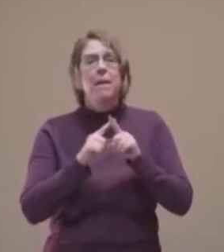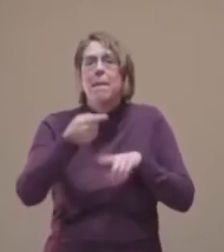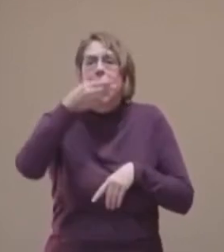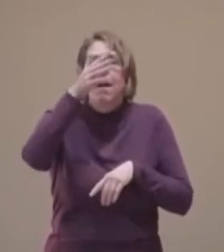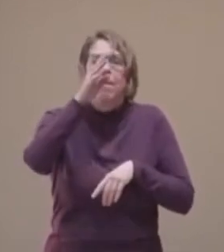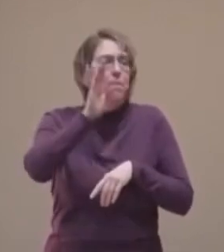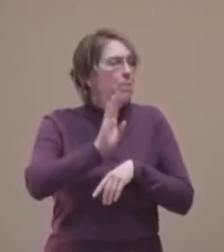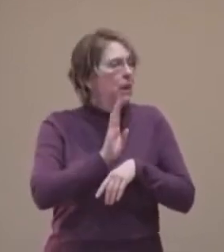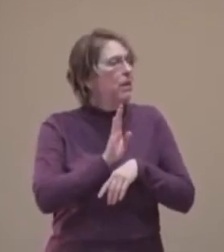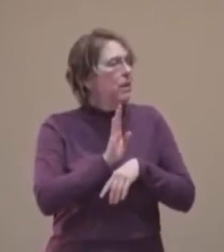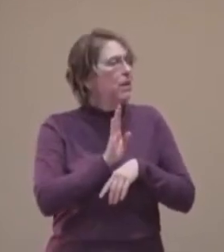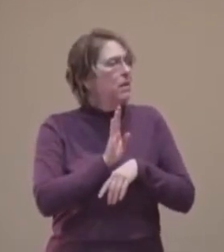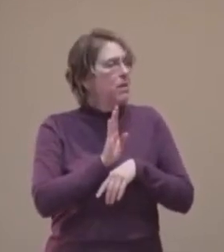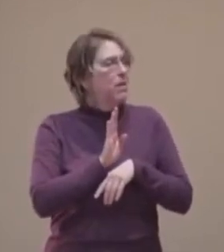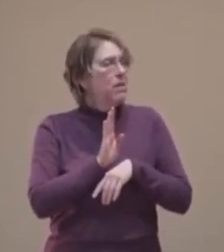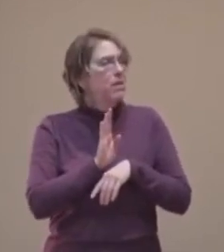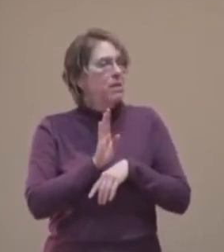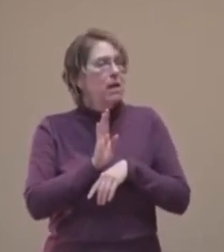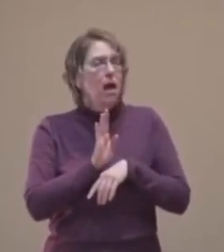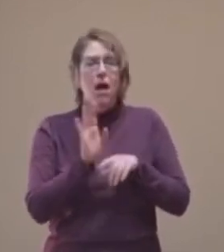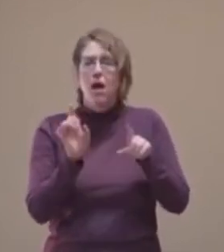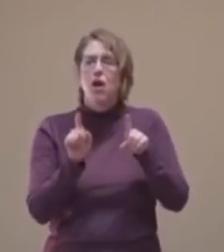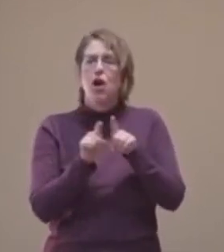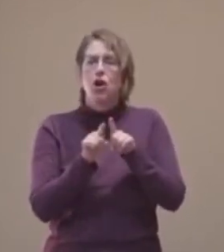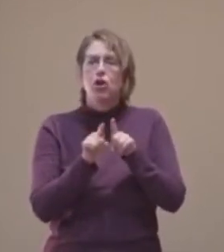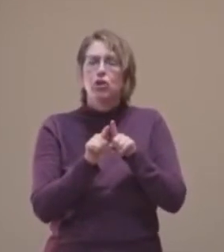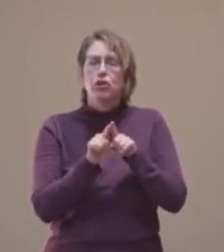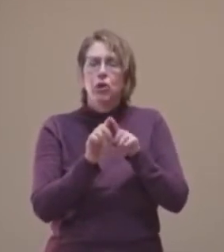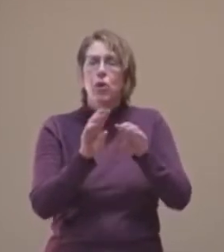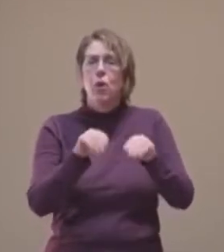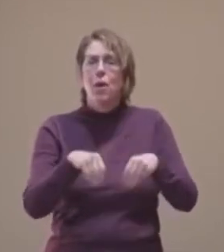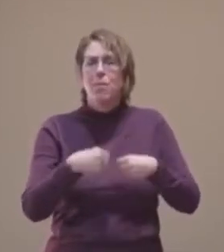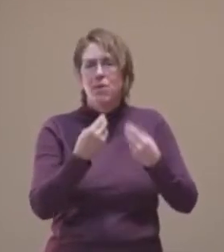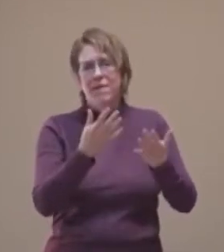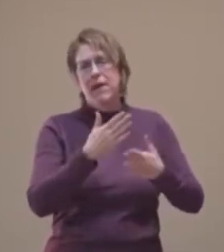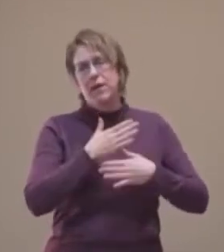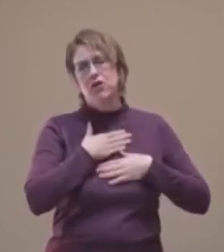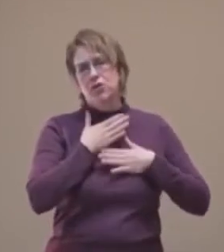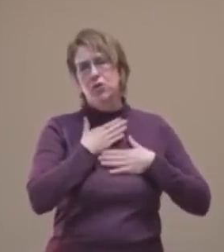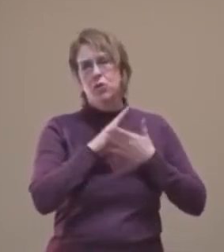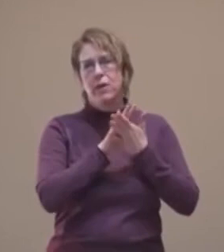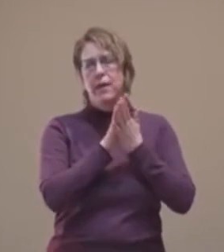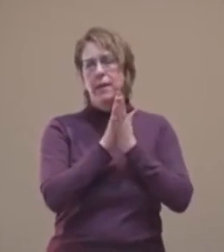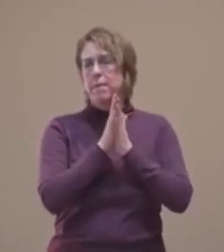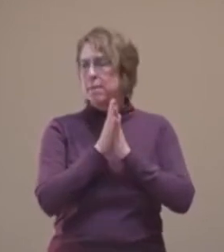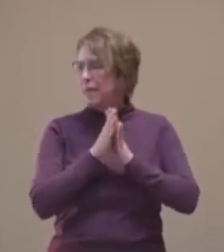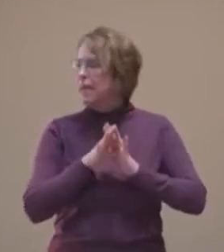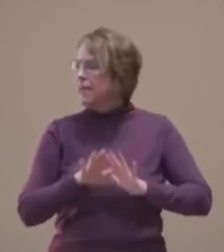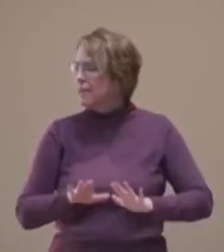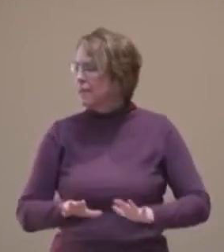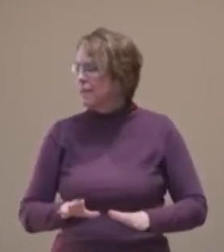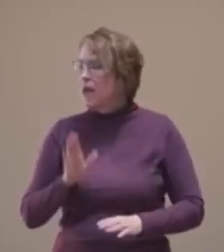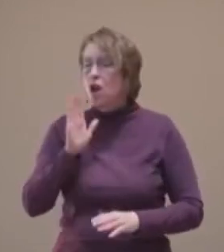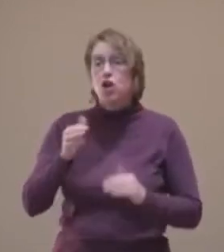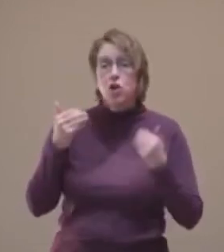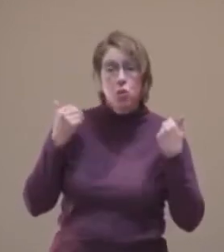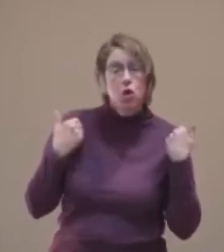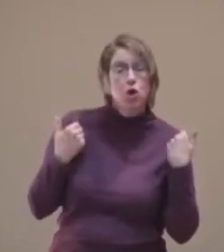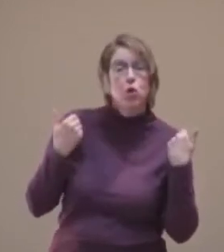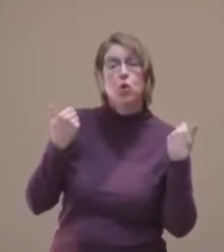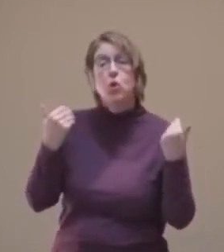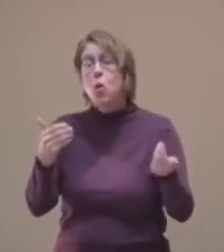brings alongside of that joy and peace. You shall go out in joy